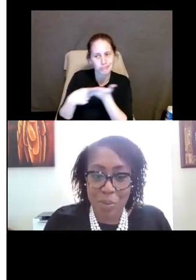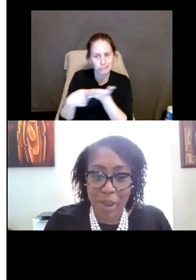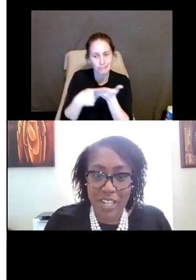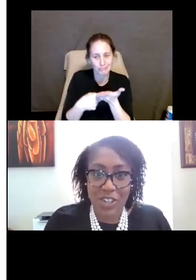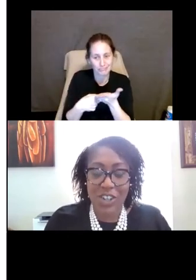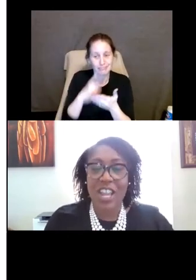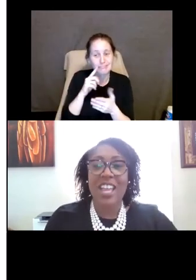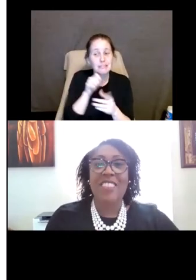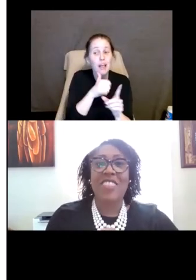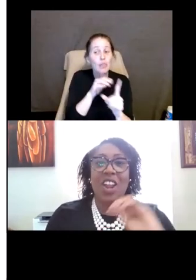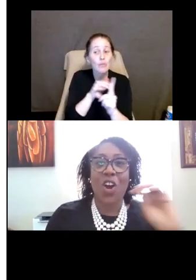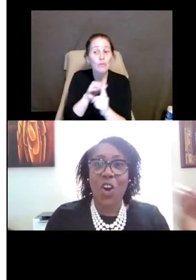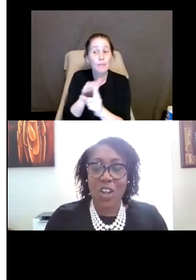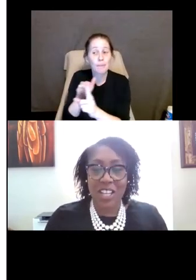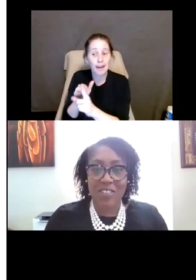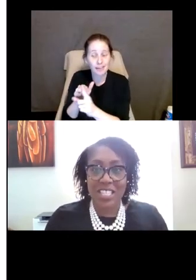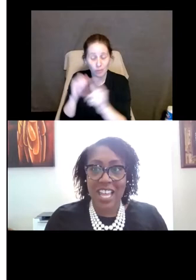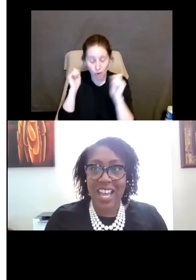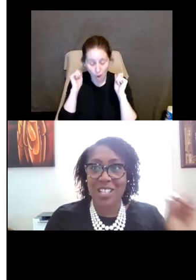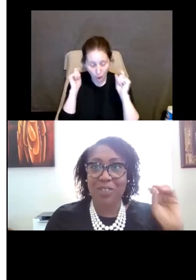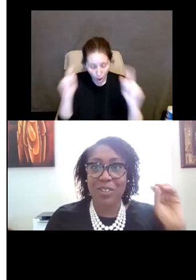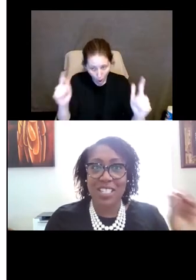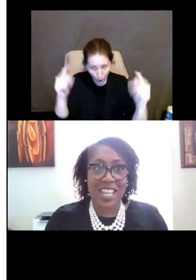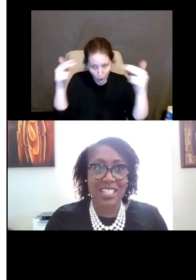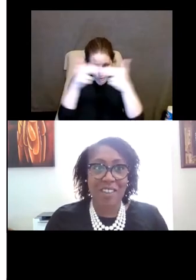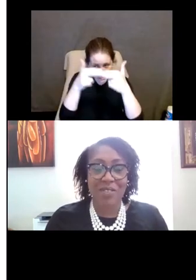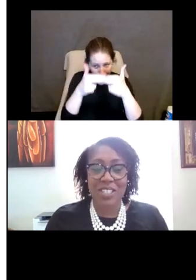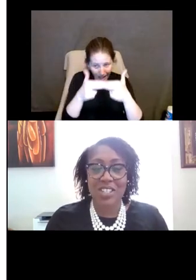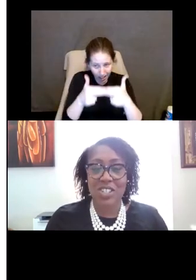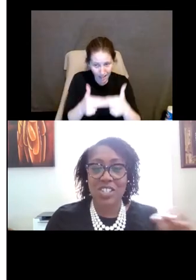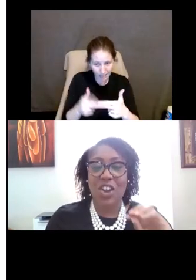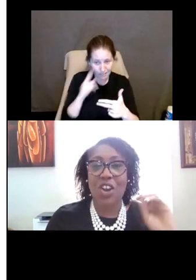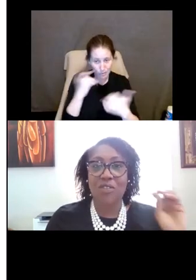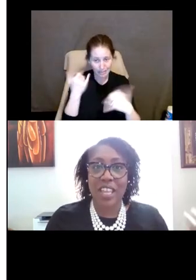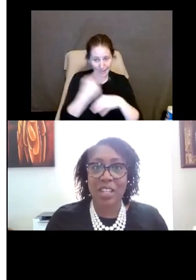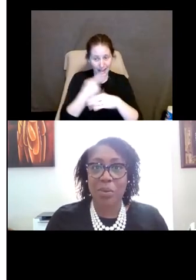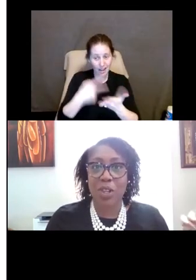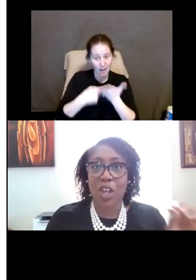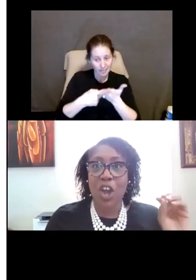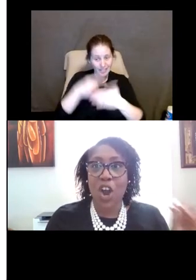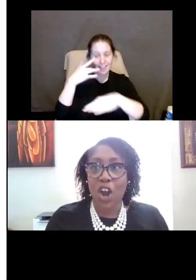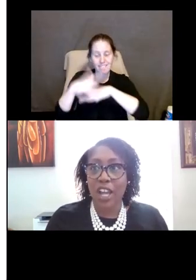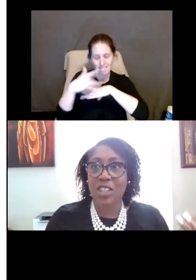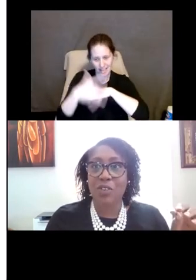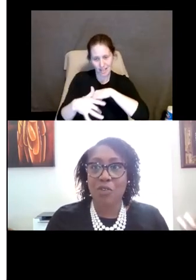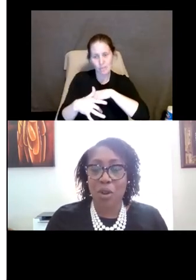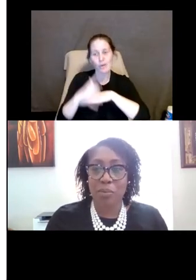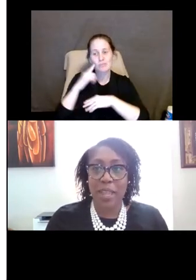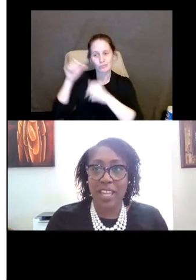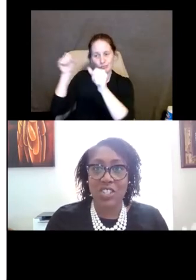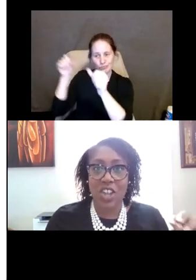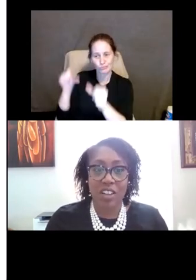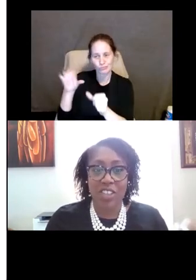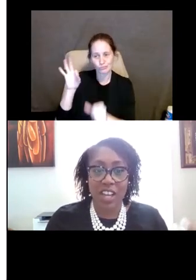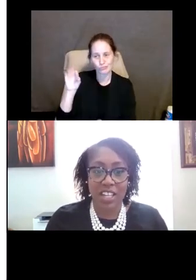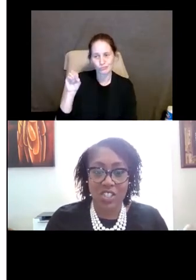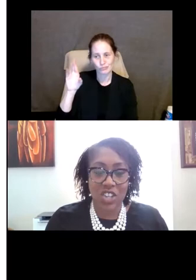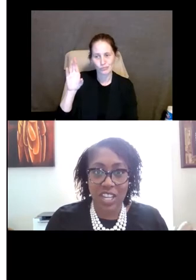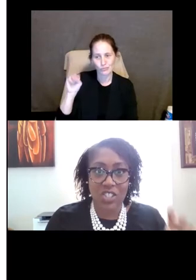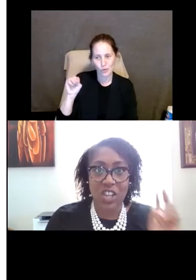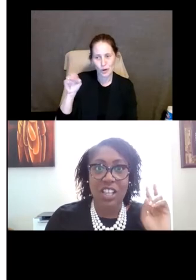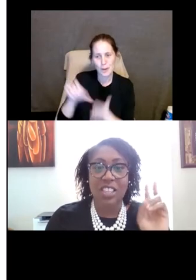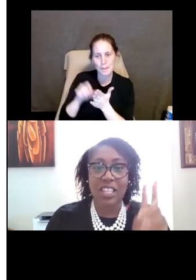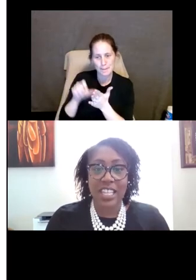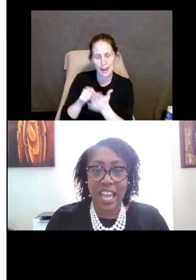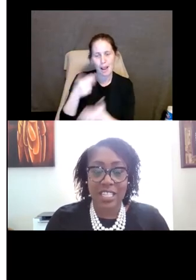Another reminder that all of the slides for today's conversations are available on the forum page of the HUD